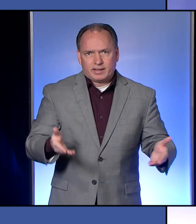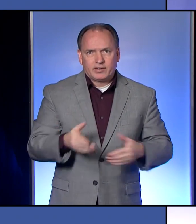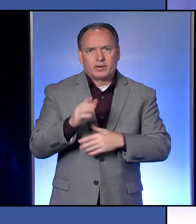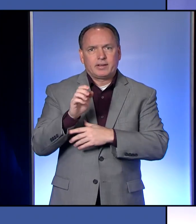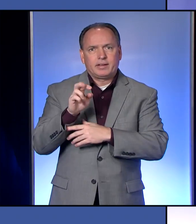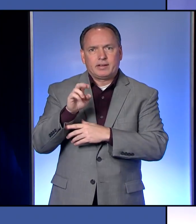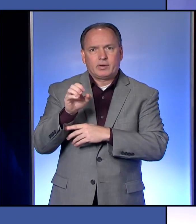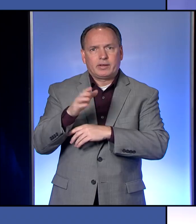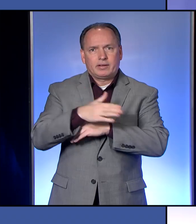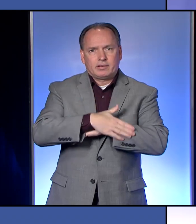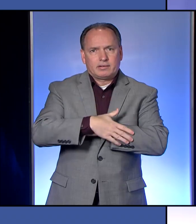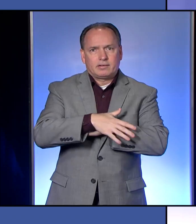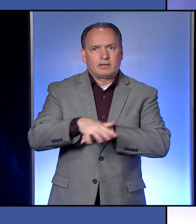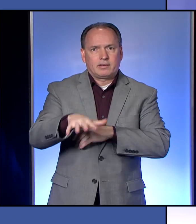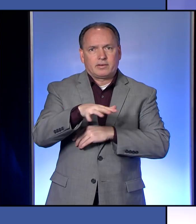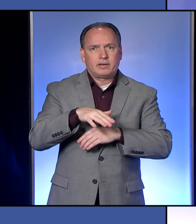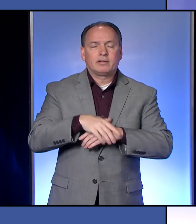region?